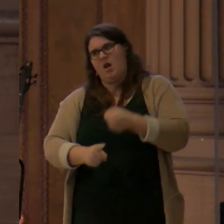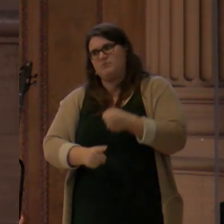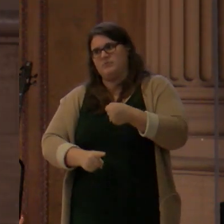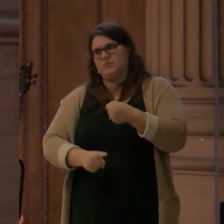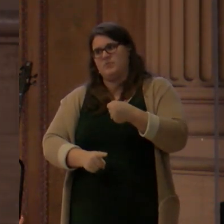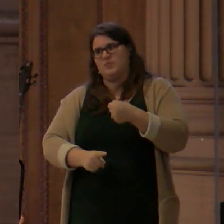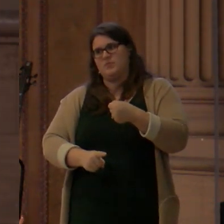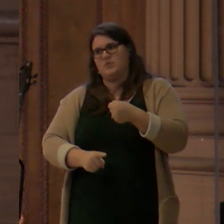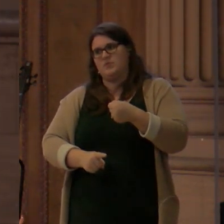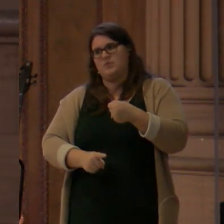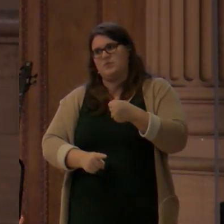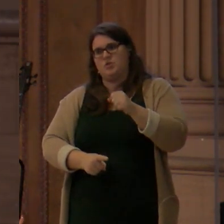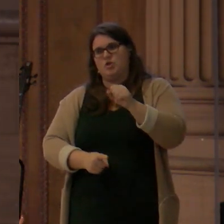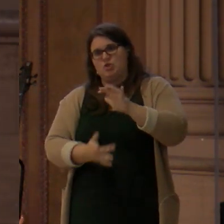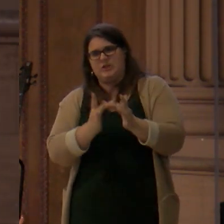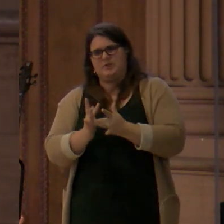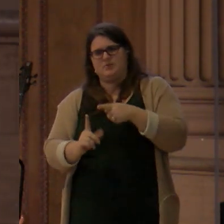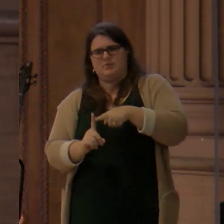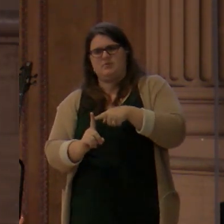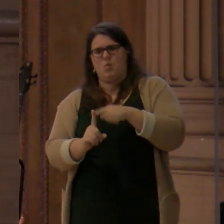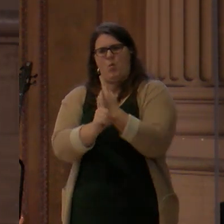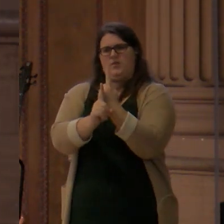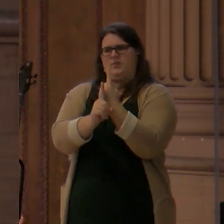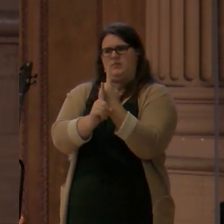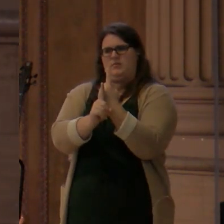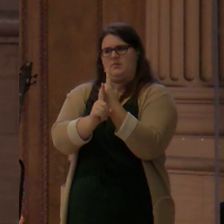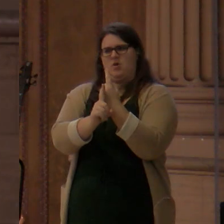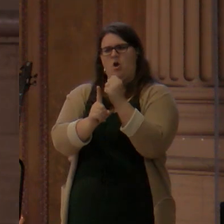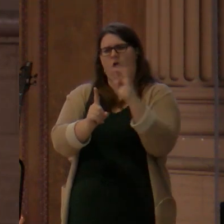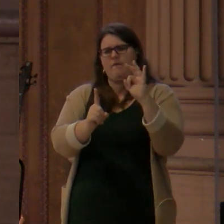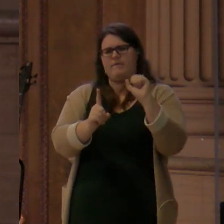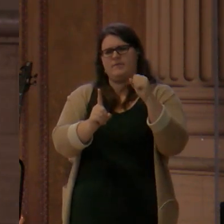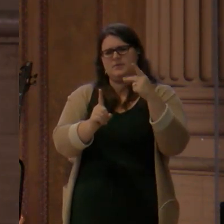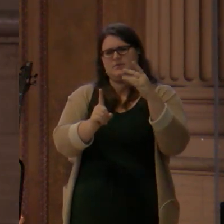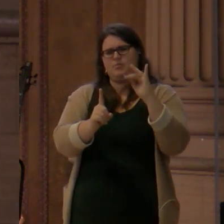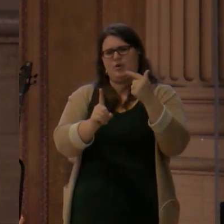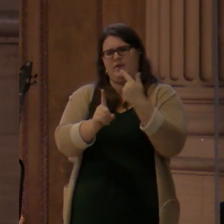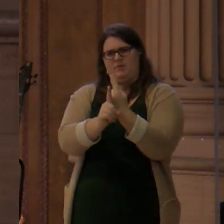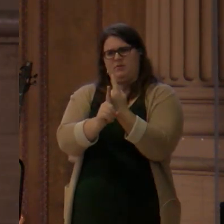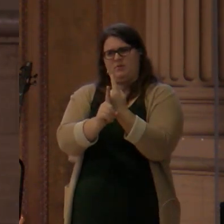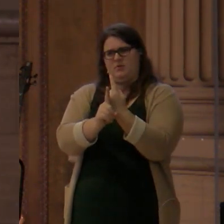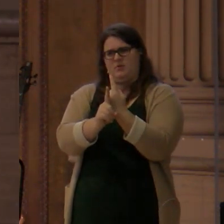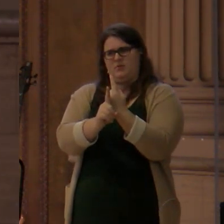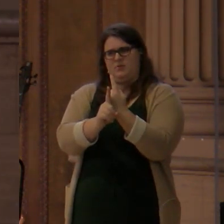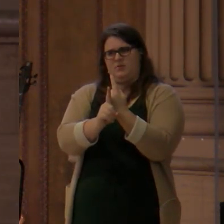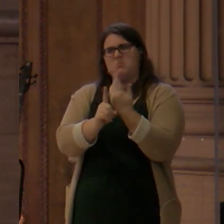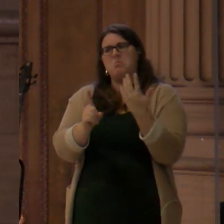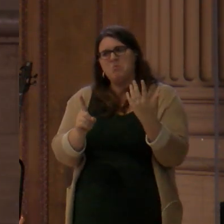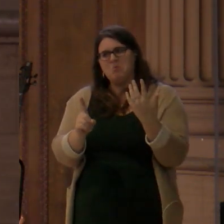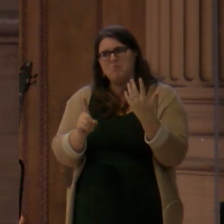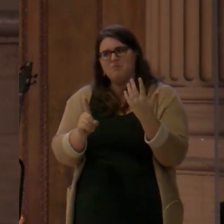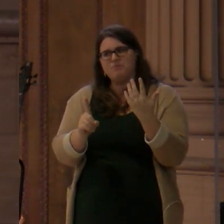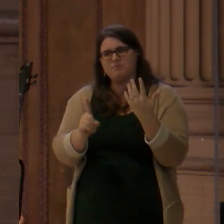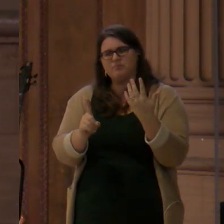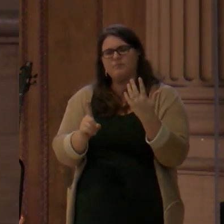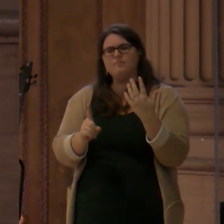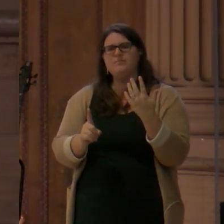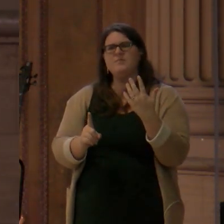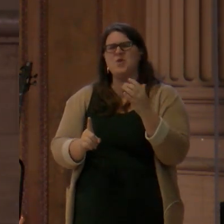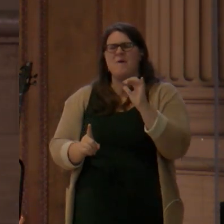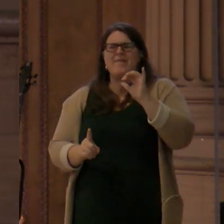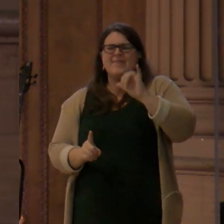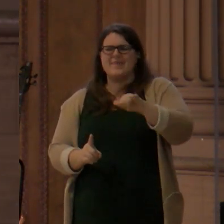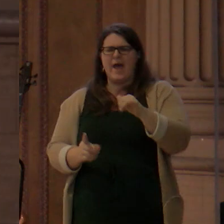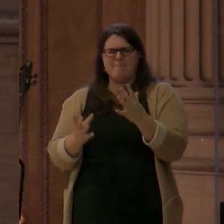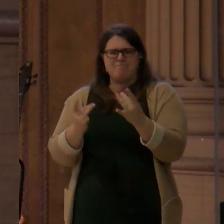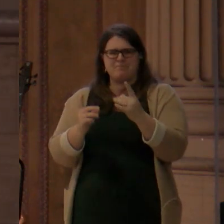now the promises were made to Abraham and to his offspring. It does not say, and to offsprings, referring to many,